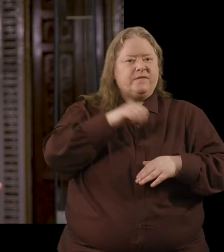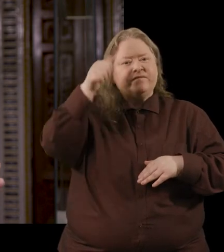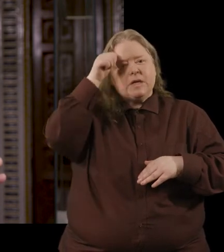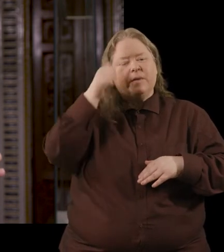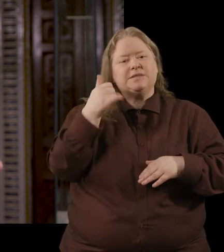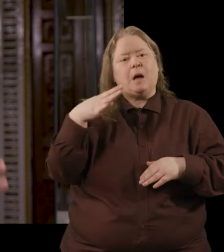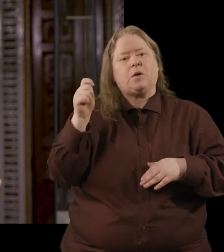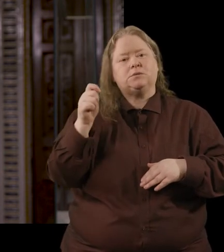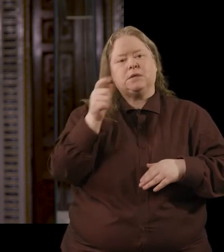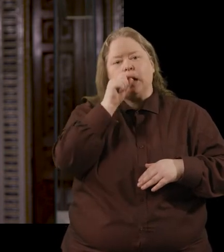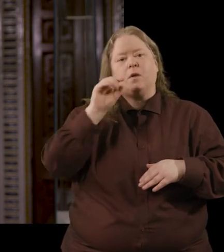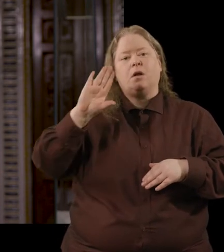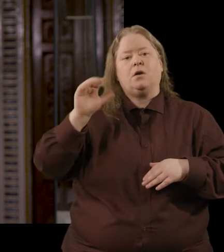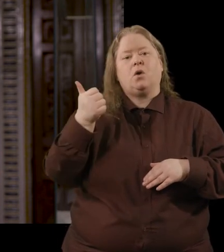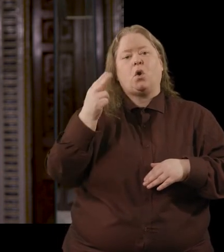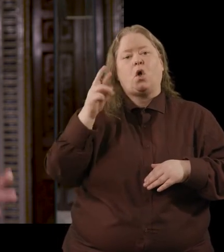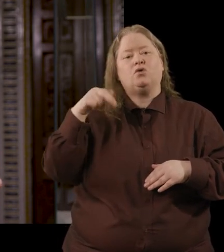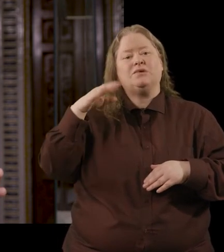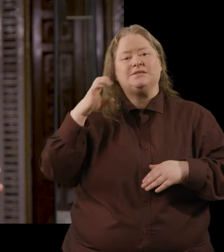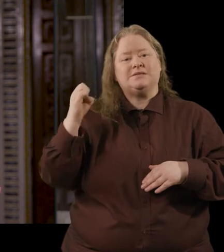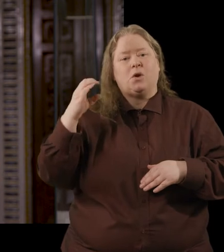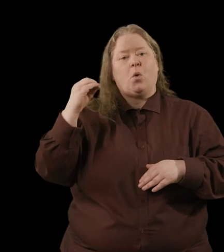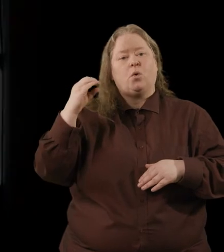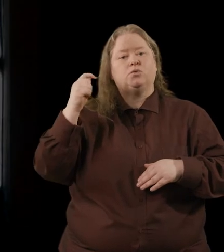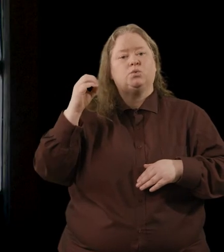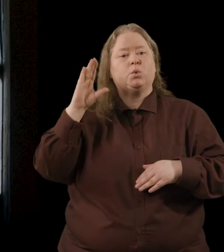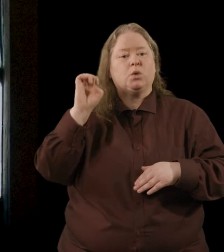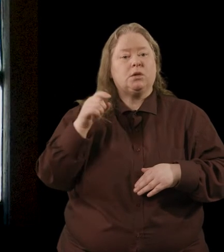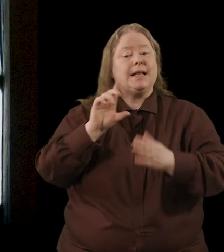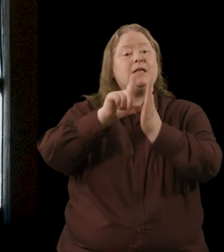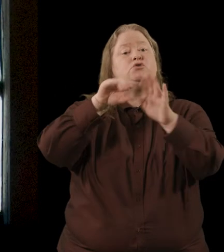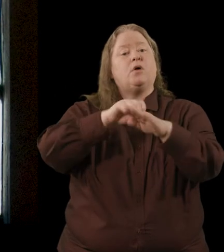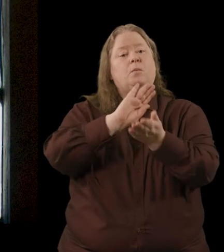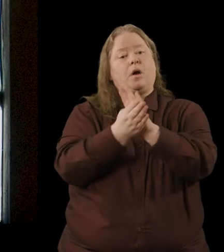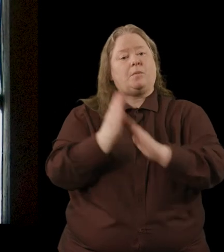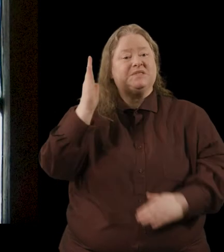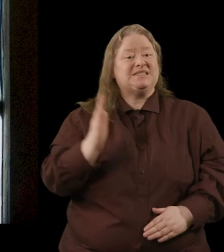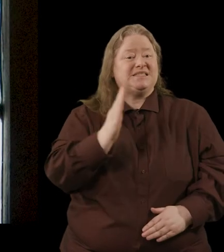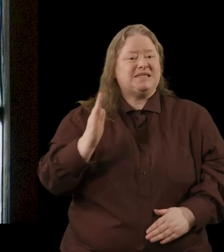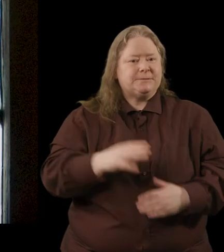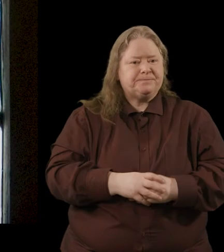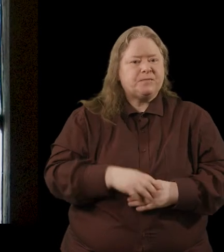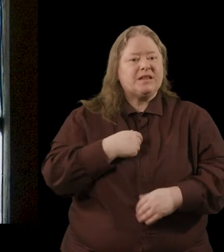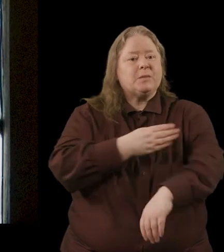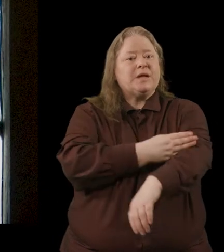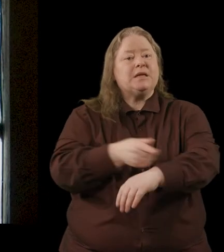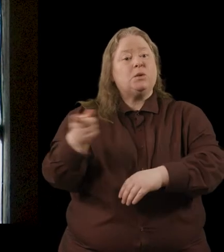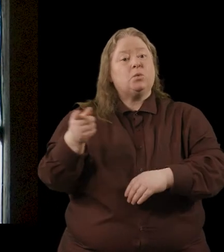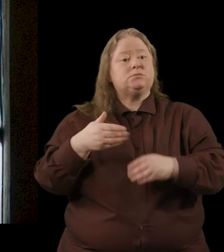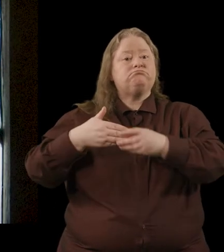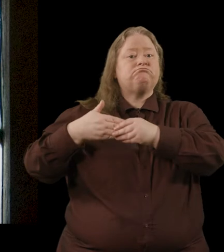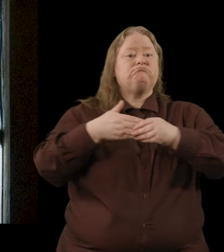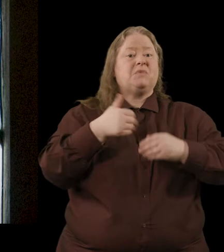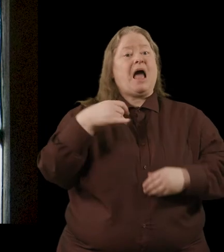a famous abbot called lawrence o'toole who later became a saint and in the beginning he was